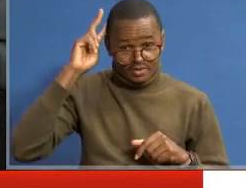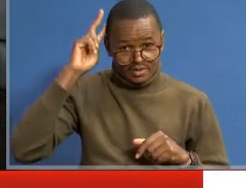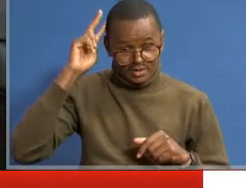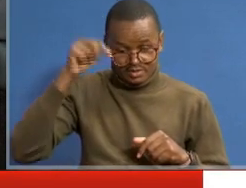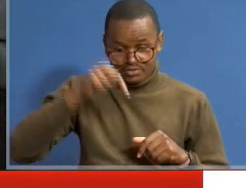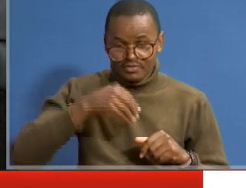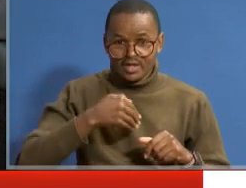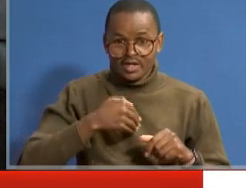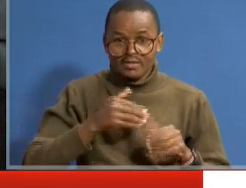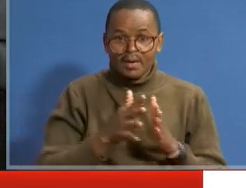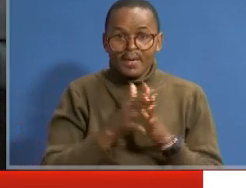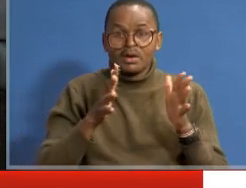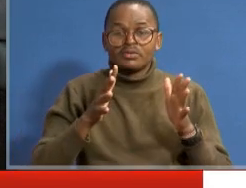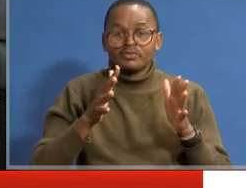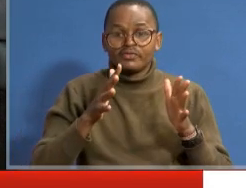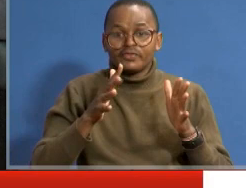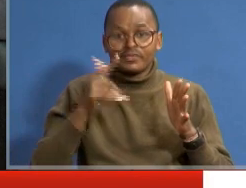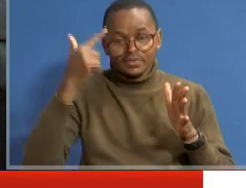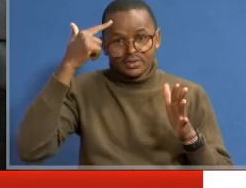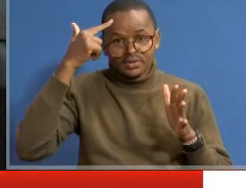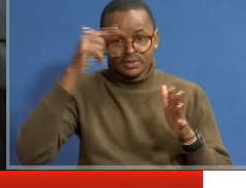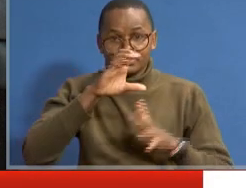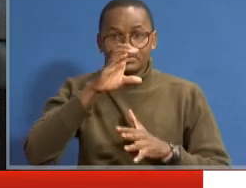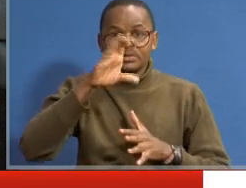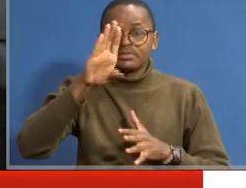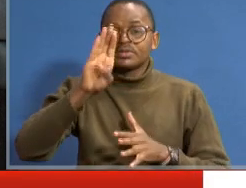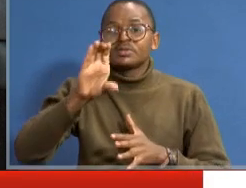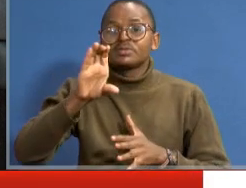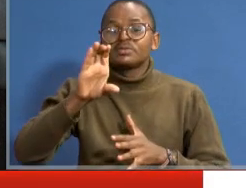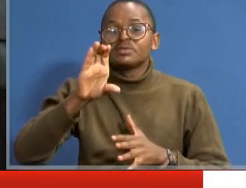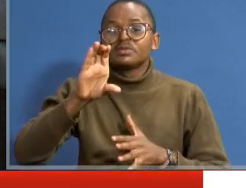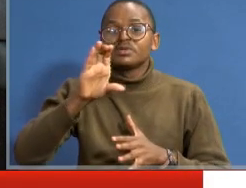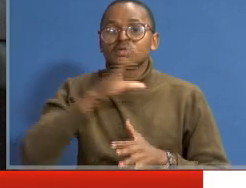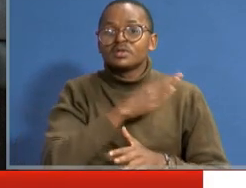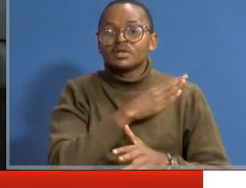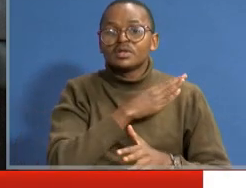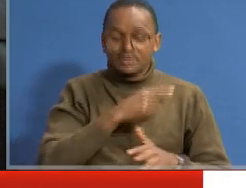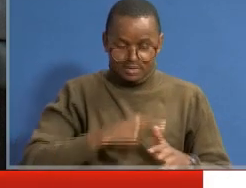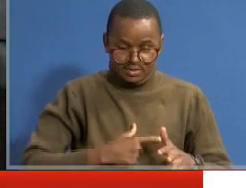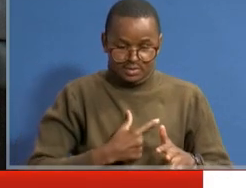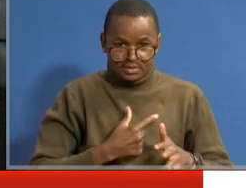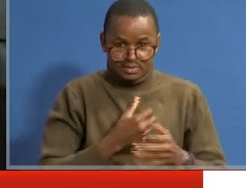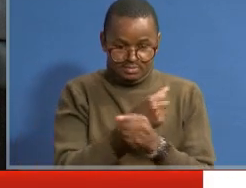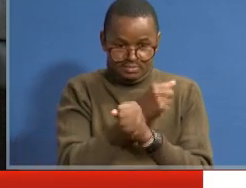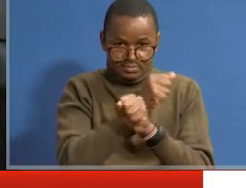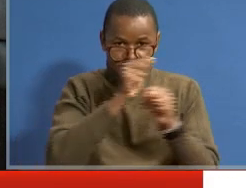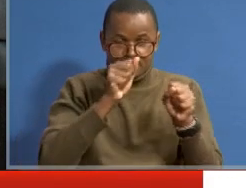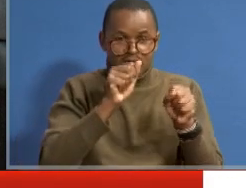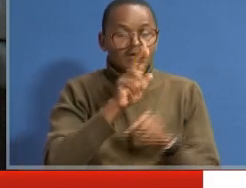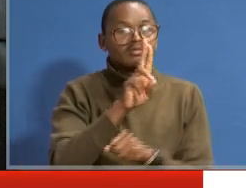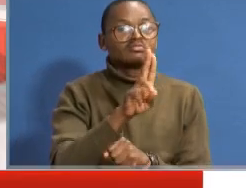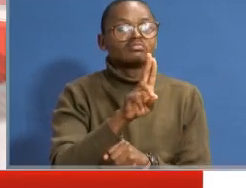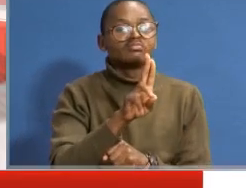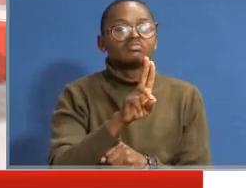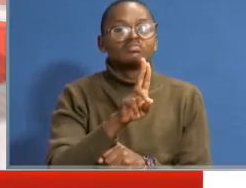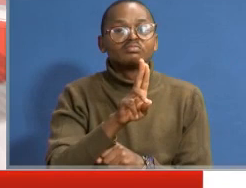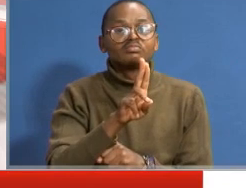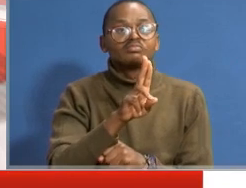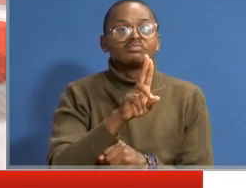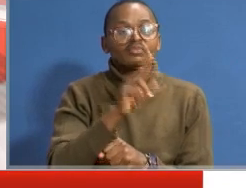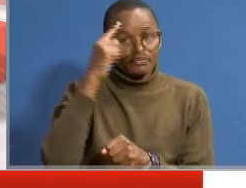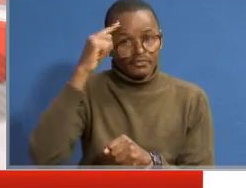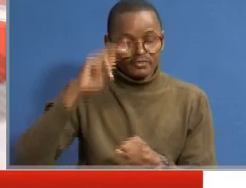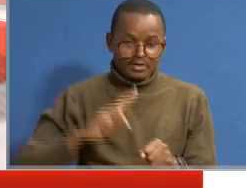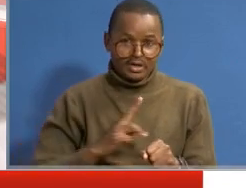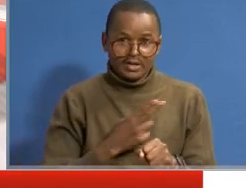had a launch, a national launch for CBC. Right. And the guest of honor was His Excellency, the President. And